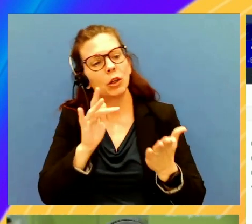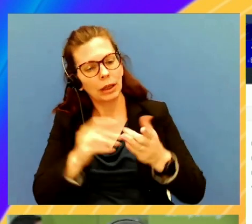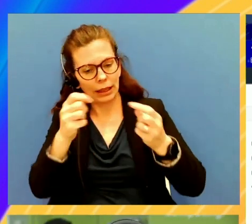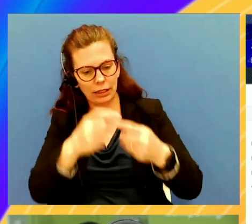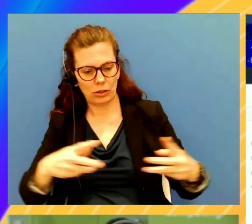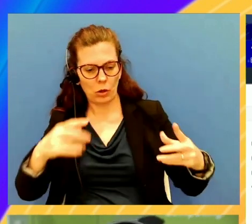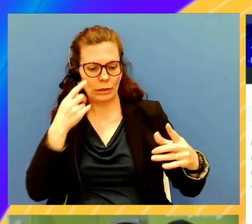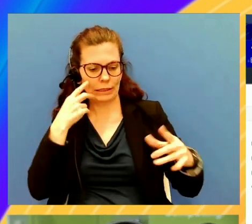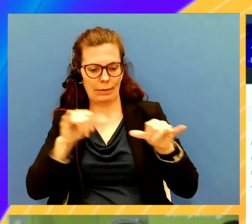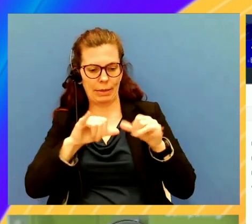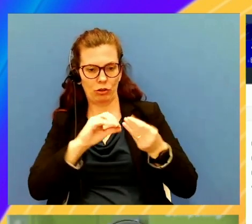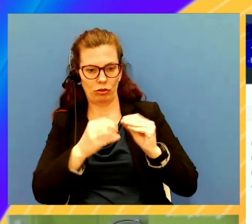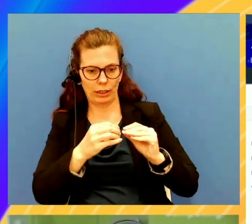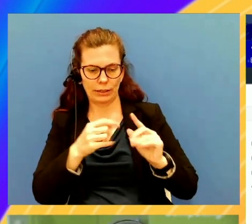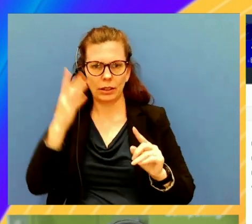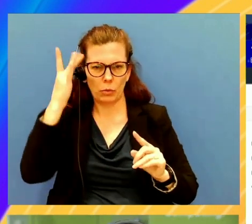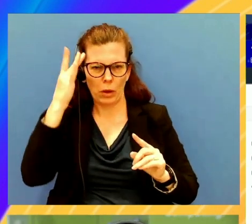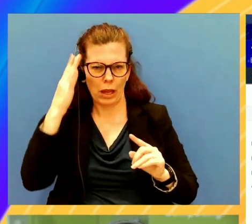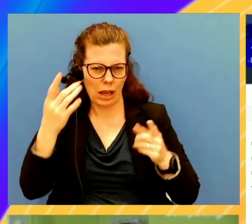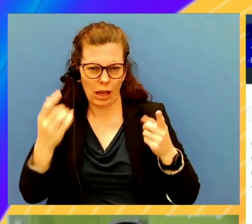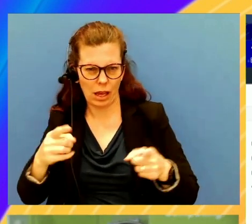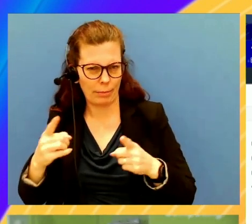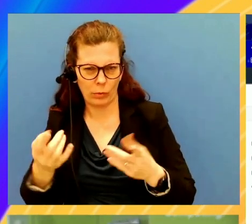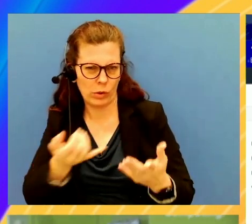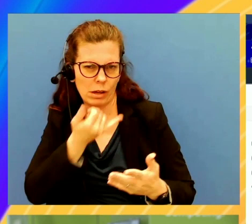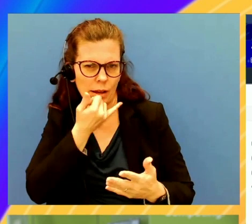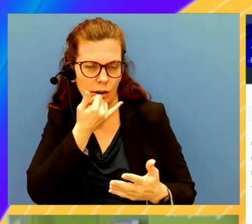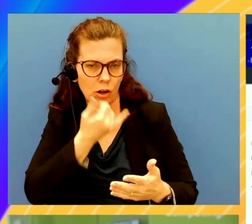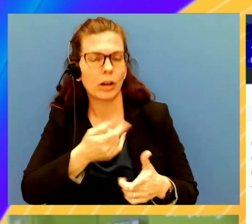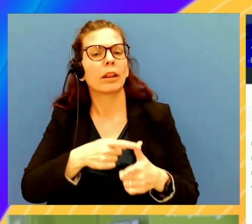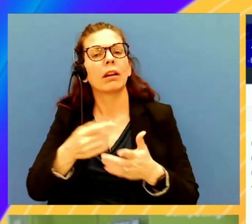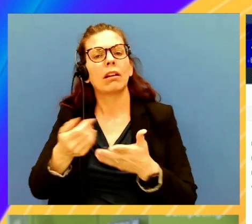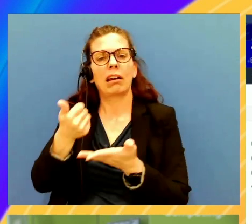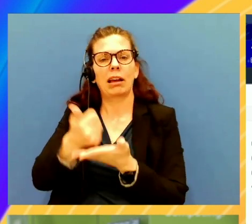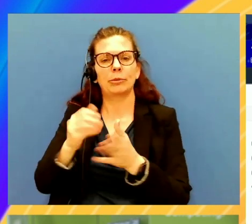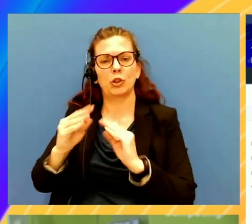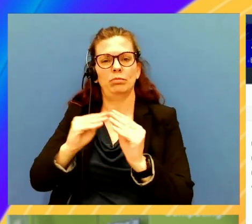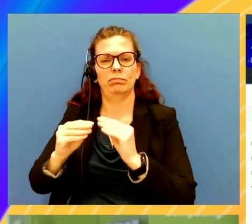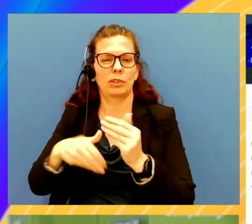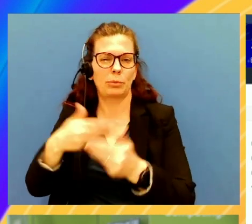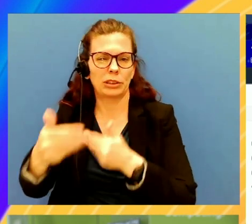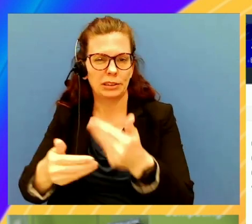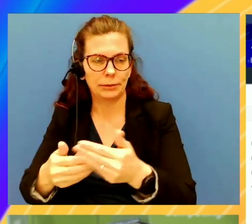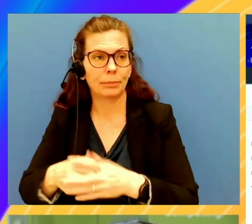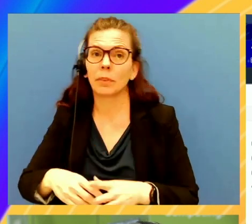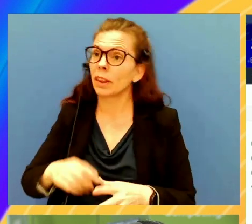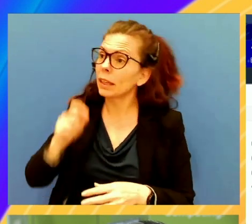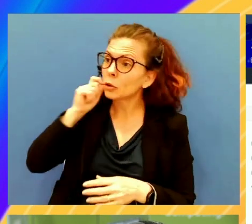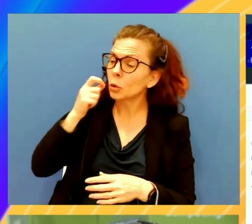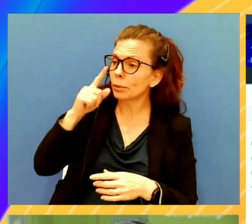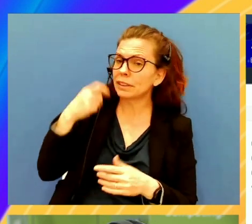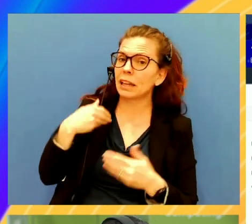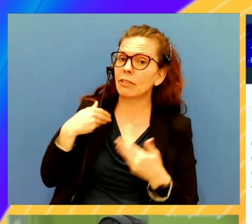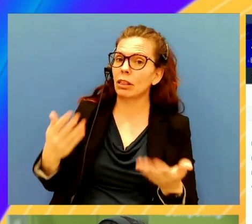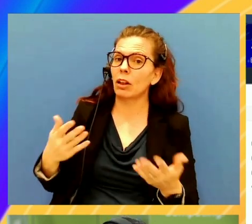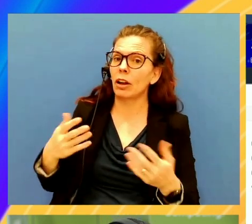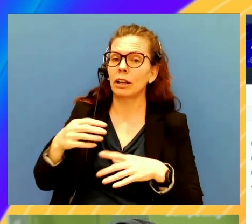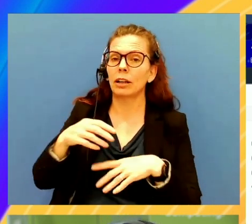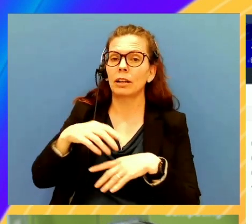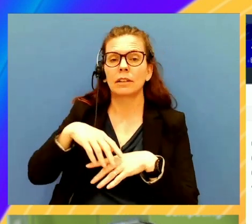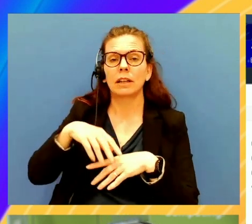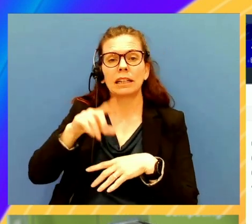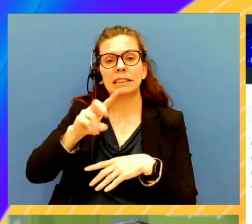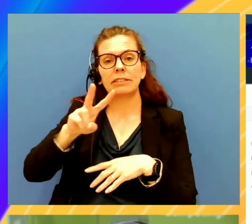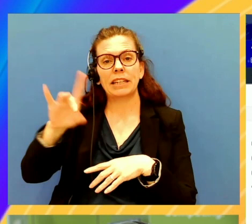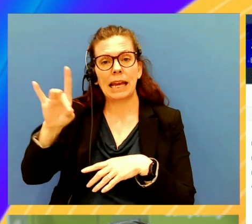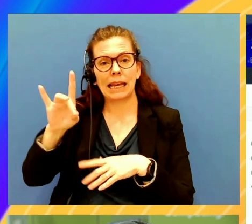into our metrics, and see why that error happened, and helps your root cause easily. Well, this is neat because I have a lot of DBA friends, and